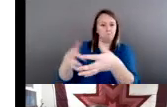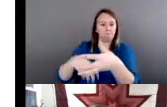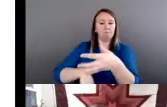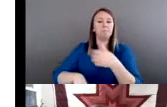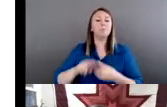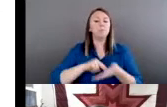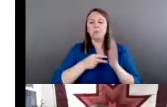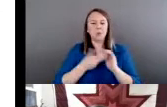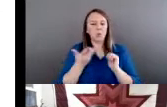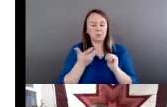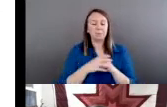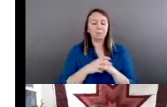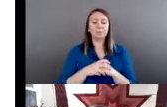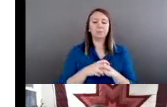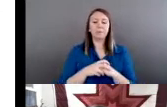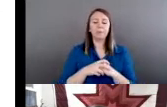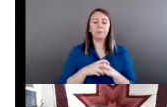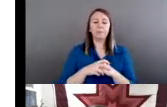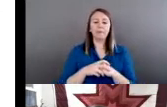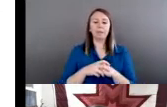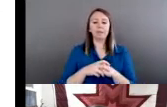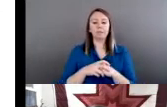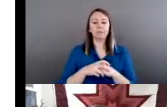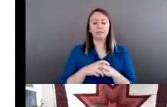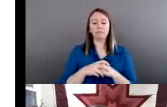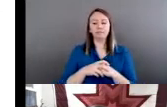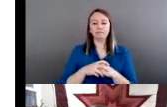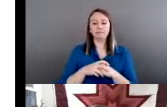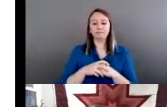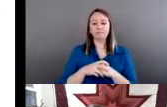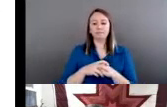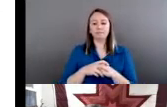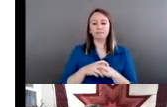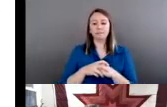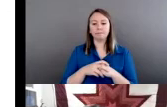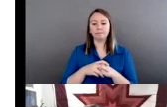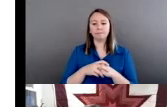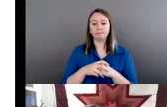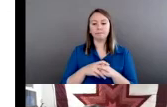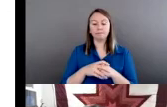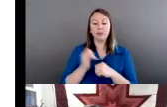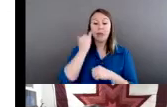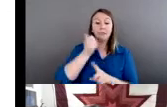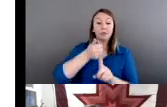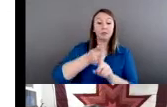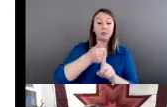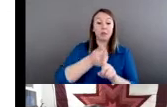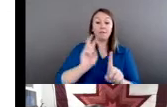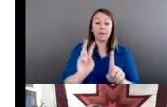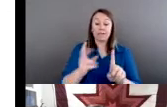if you are a white victim in the United States,